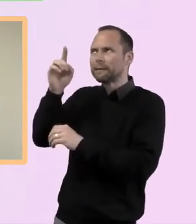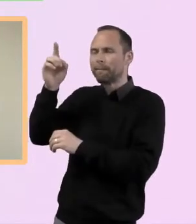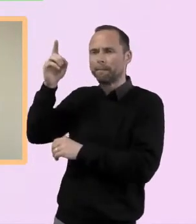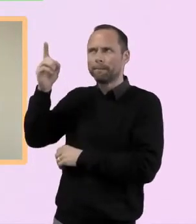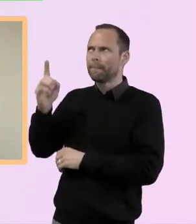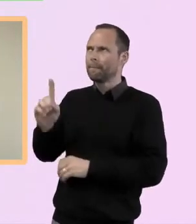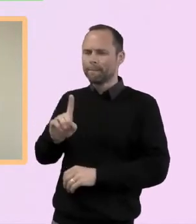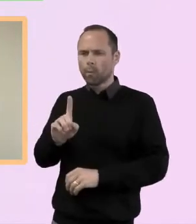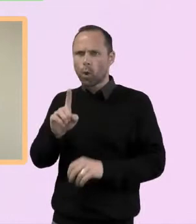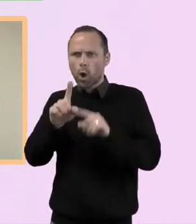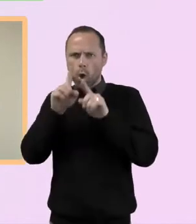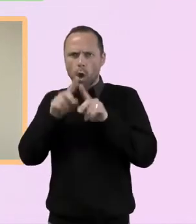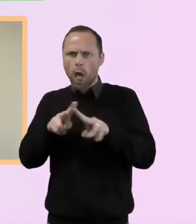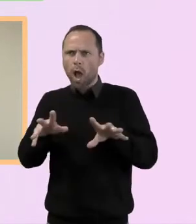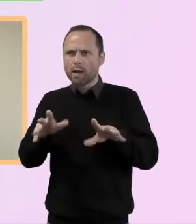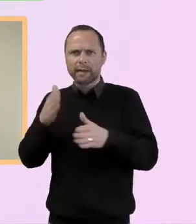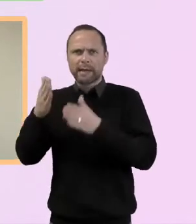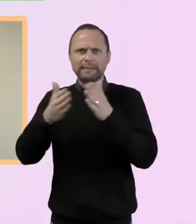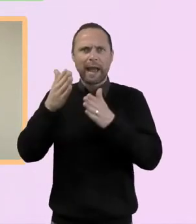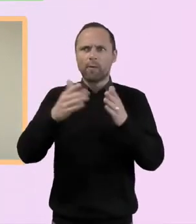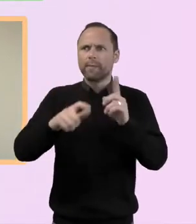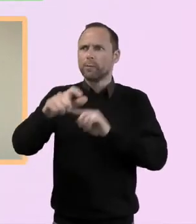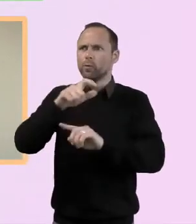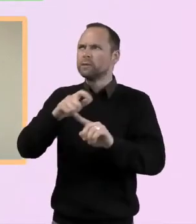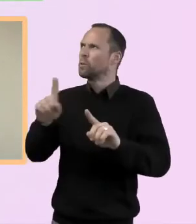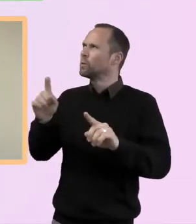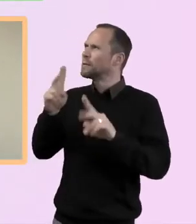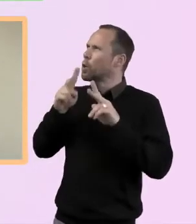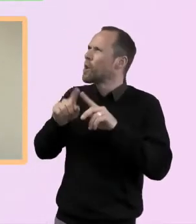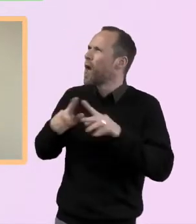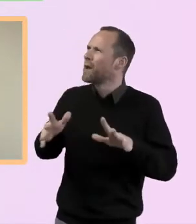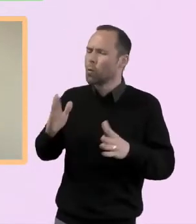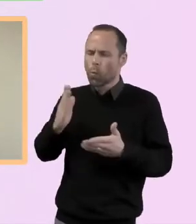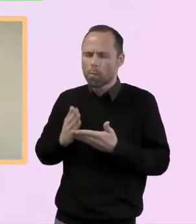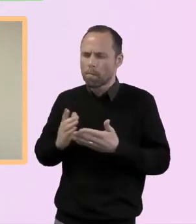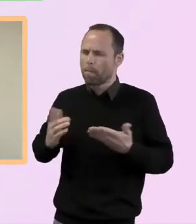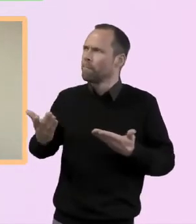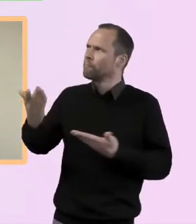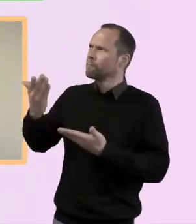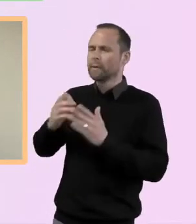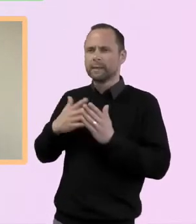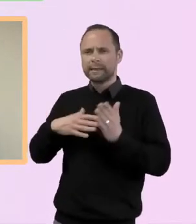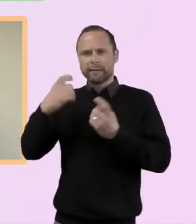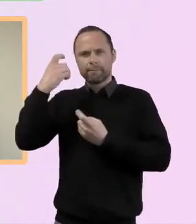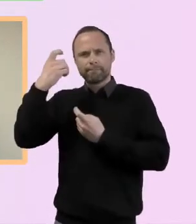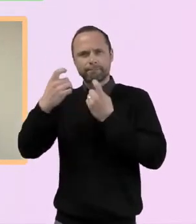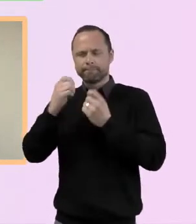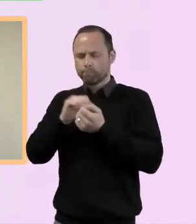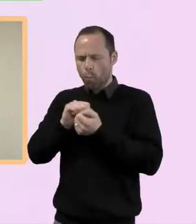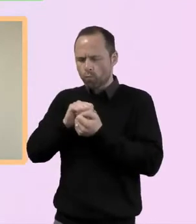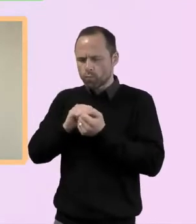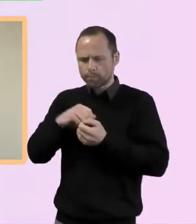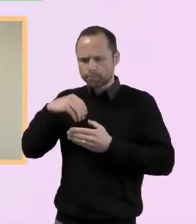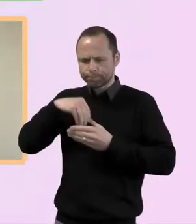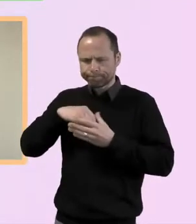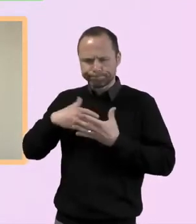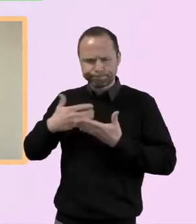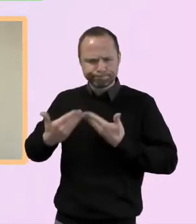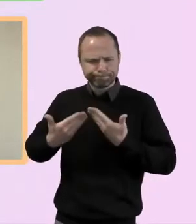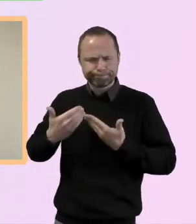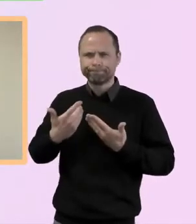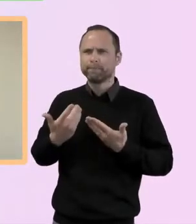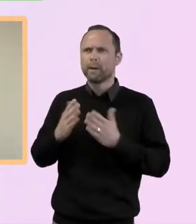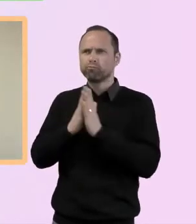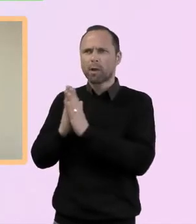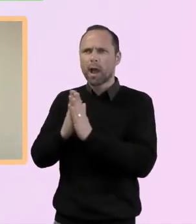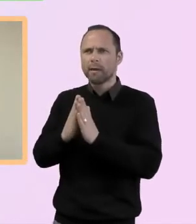again, I think that's a really big question to be, um, to be thinking about and praying about and, you know, looking around and listening to, to the